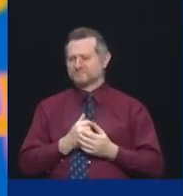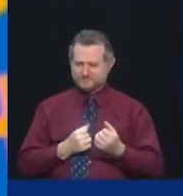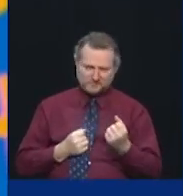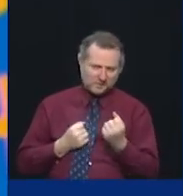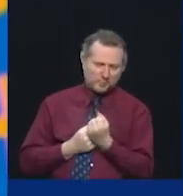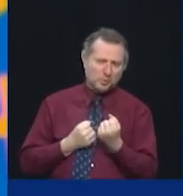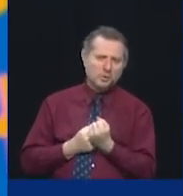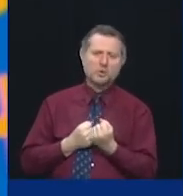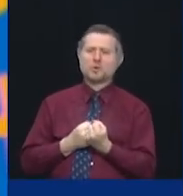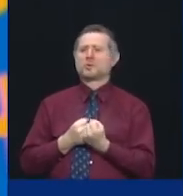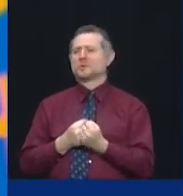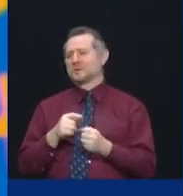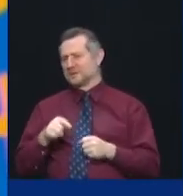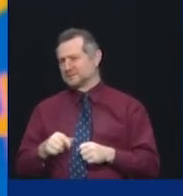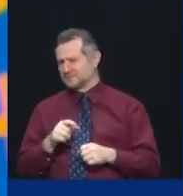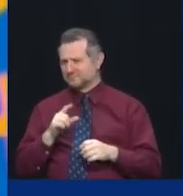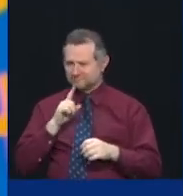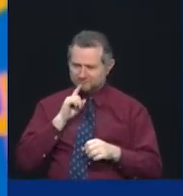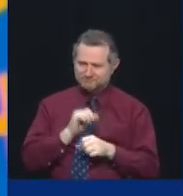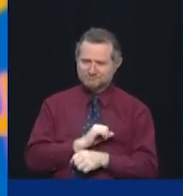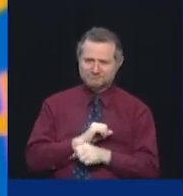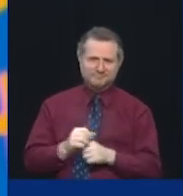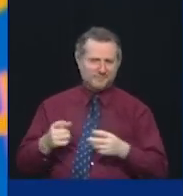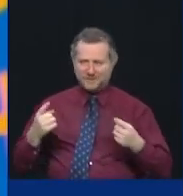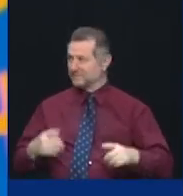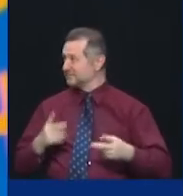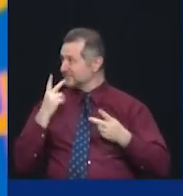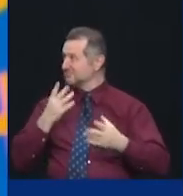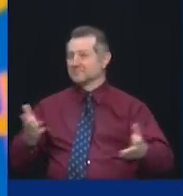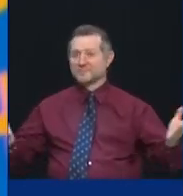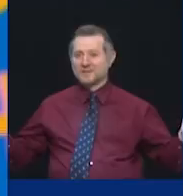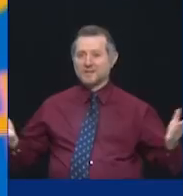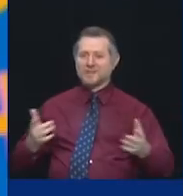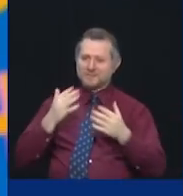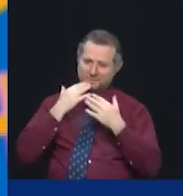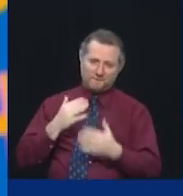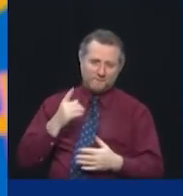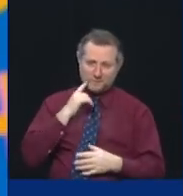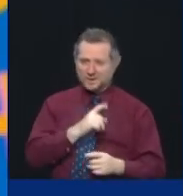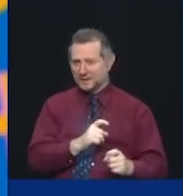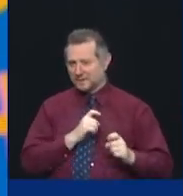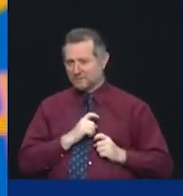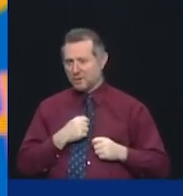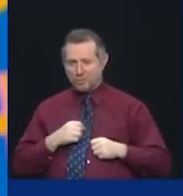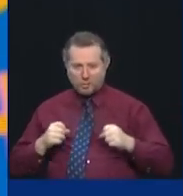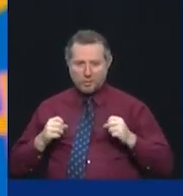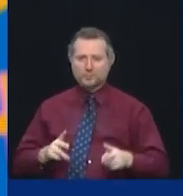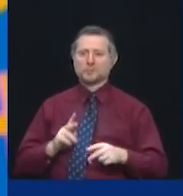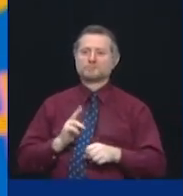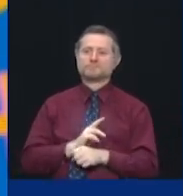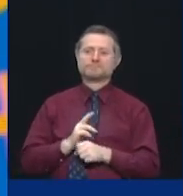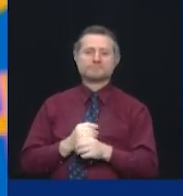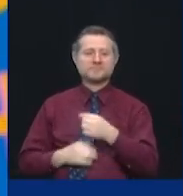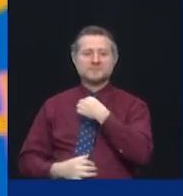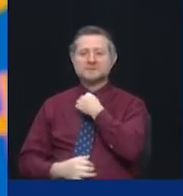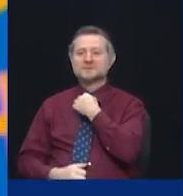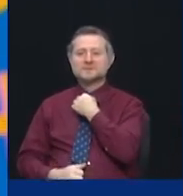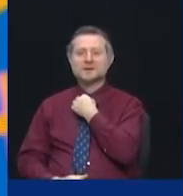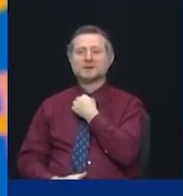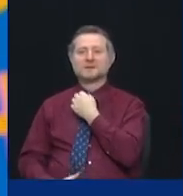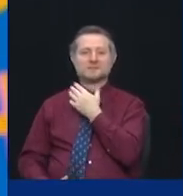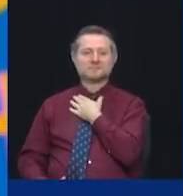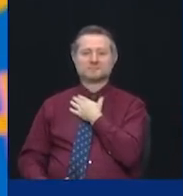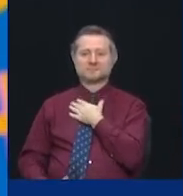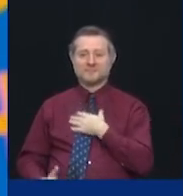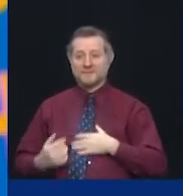this as possible. I also want to thank you for giving me the opportunity to wear a tie again. This is the first